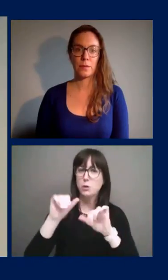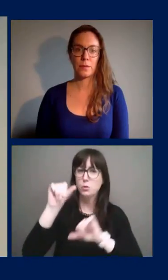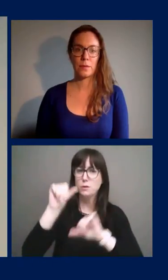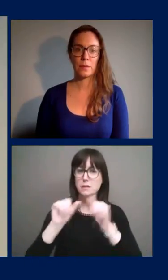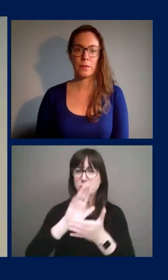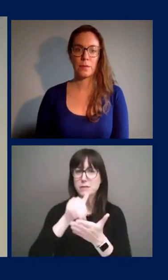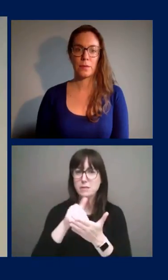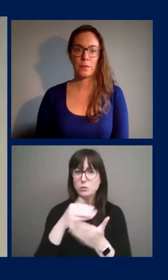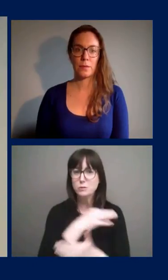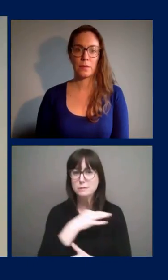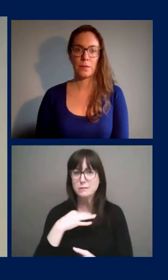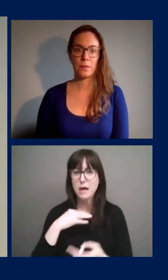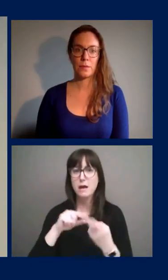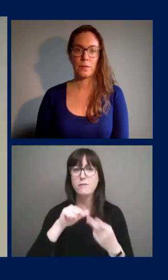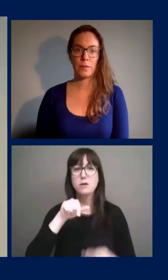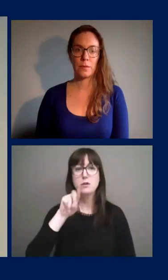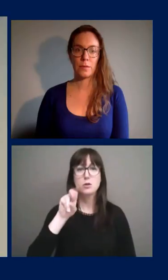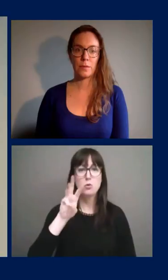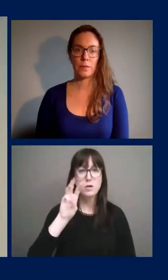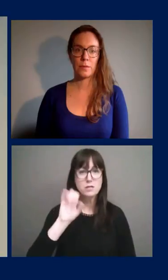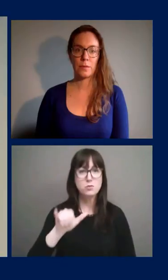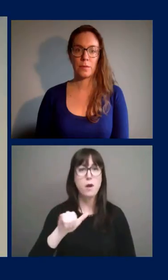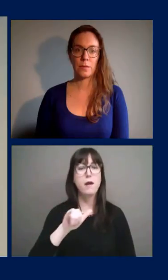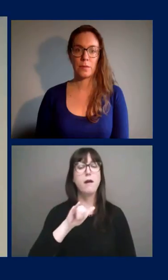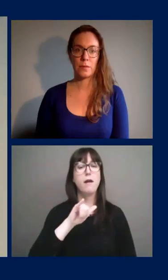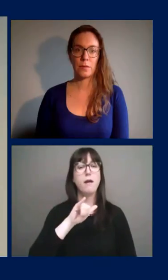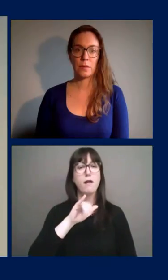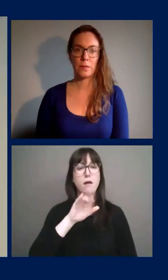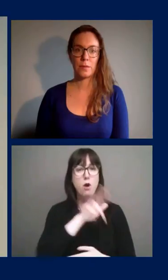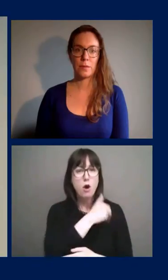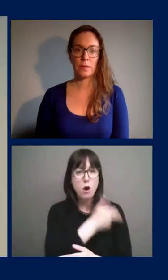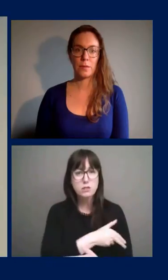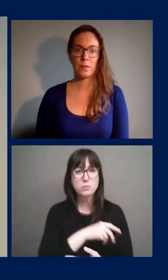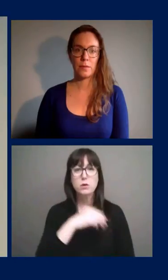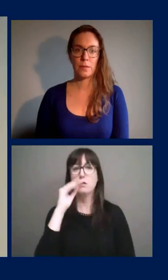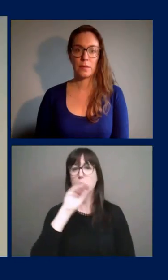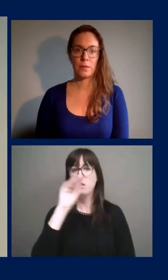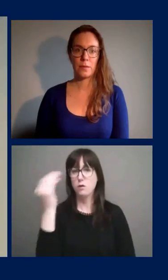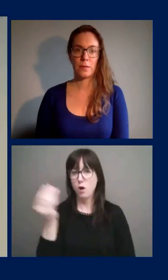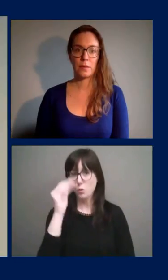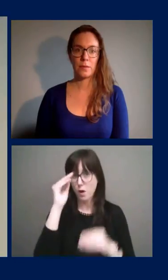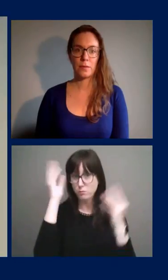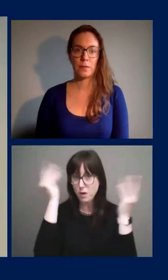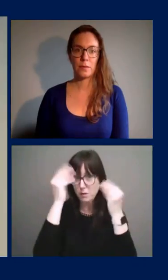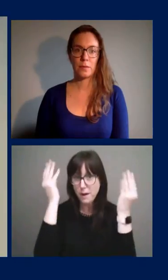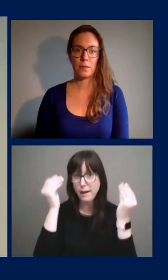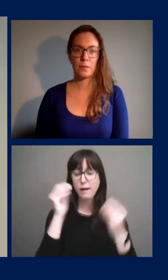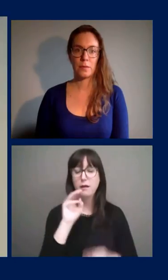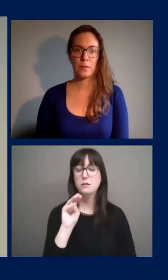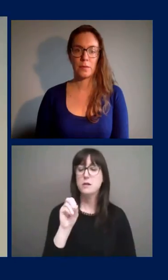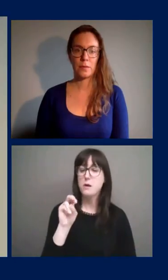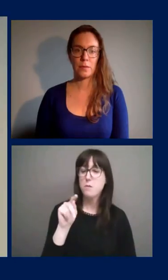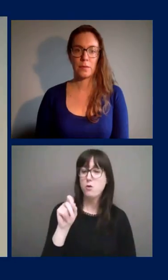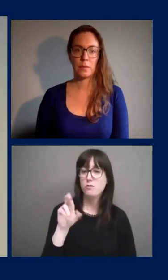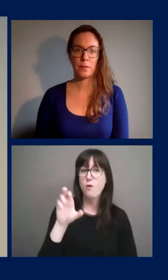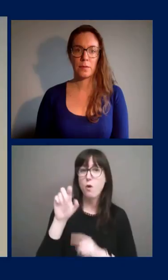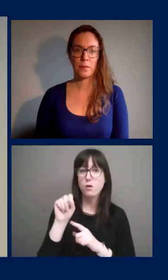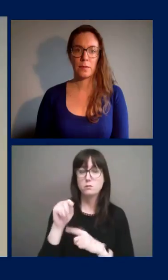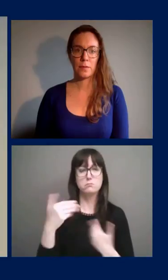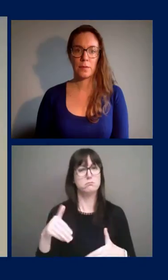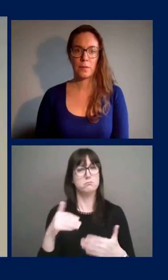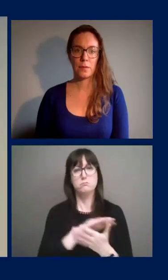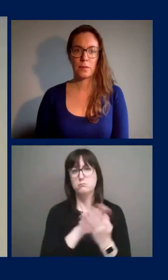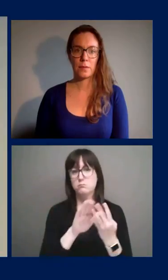Queensway Carleton Hospital, Hôpital Montfort, and the Ottawa Paramedic Service for their commitment to supporting long-term care in the